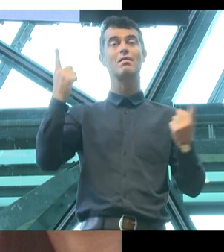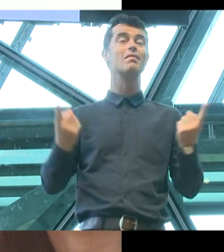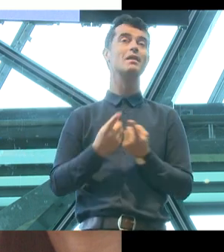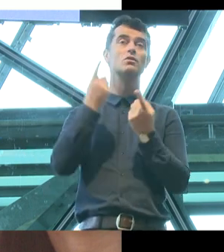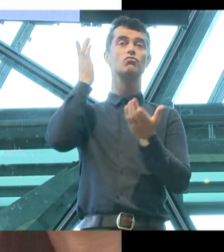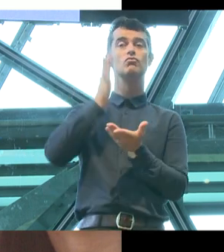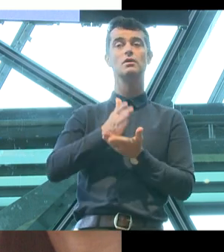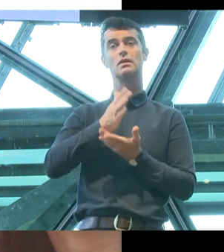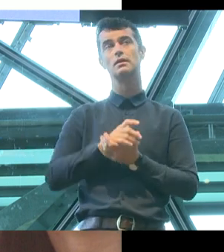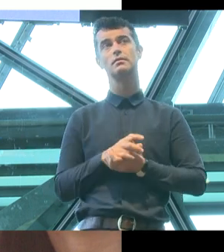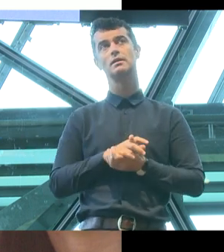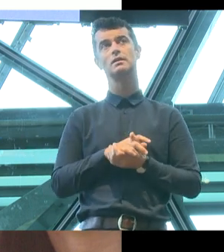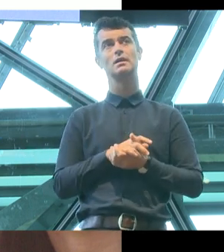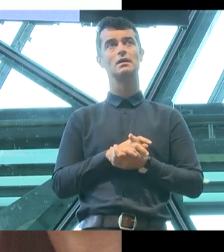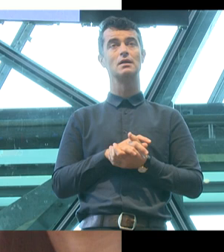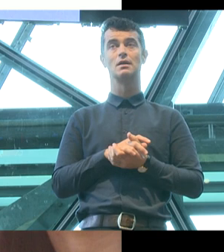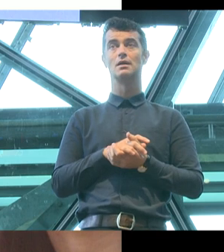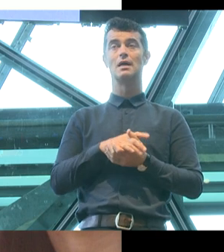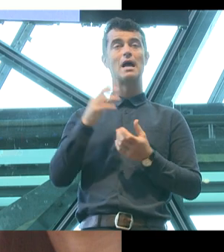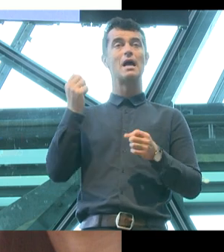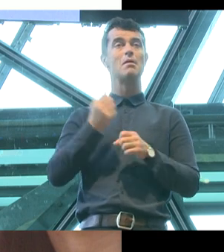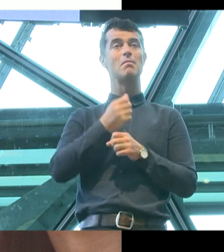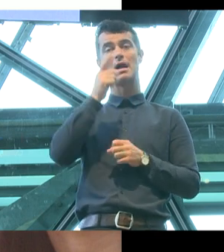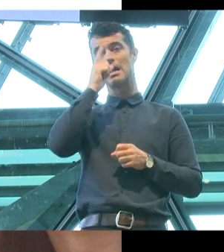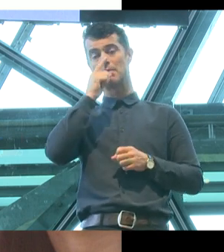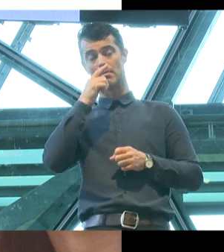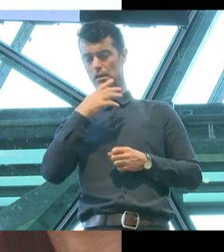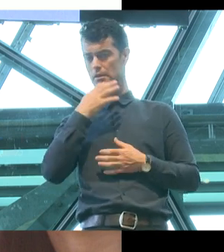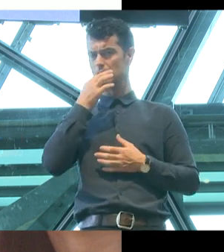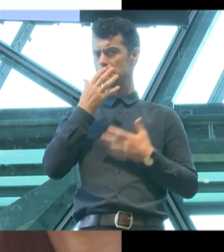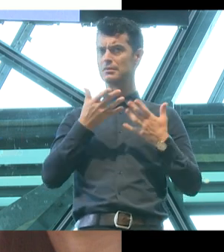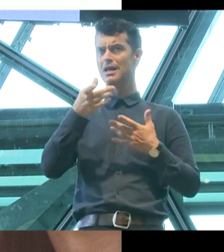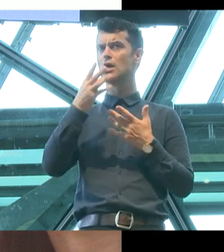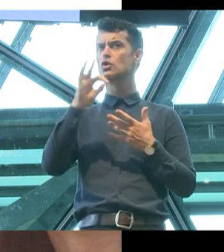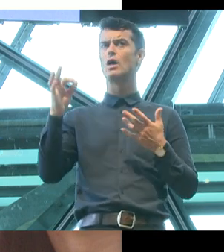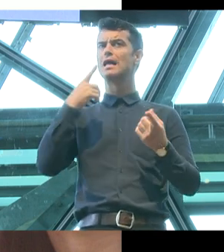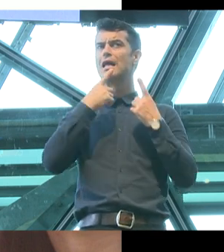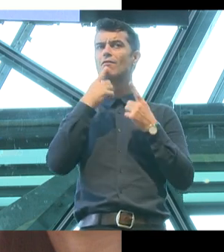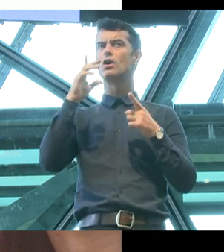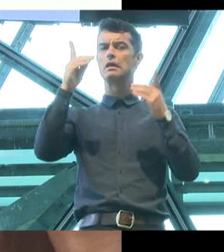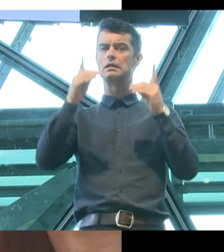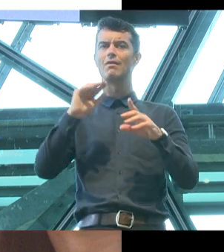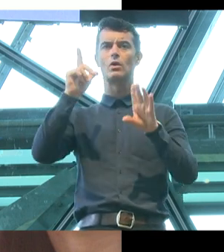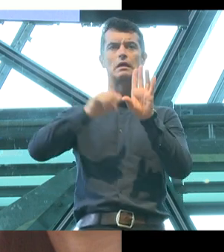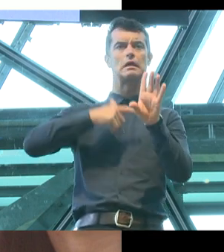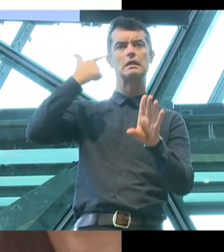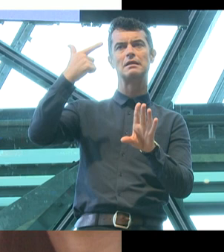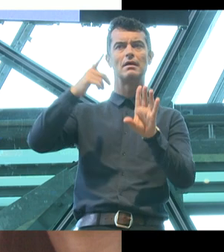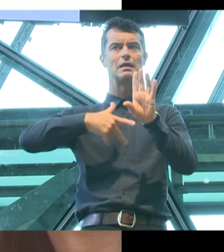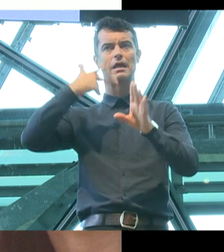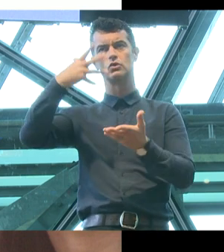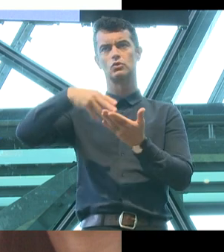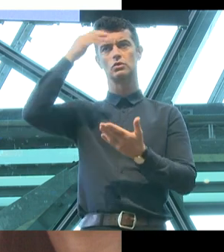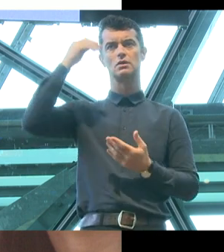really, really stunned people was that this was a resource designed for year 7 and 8 students, which some people thought